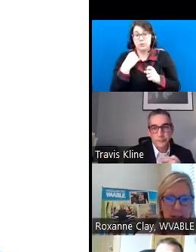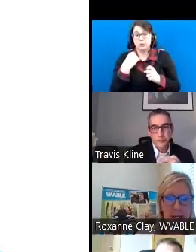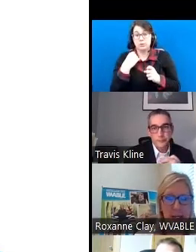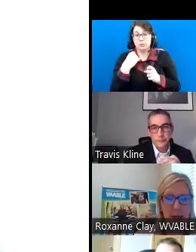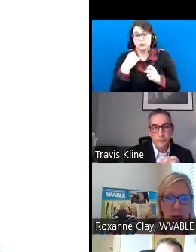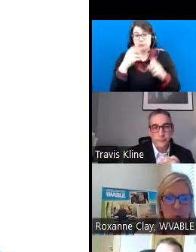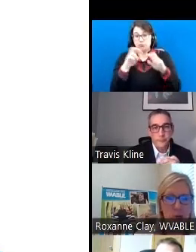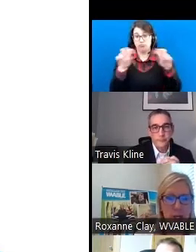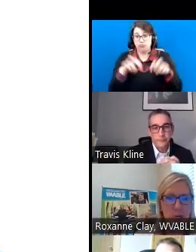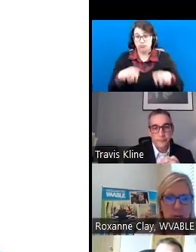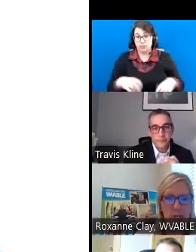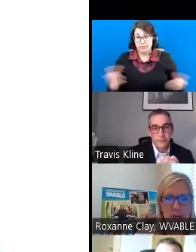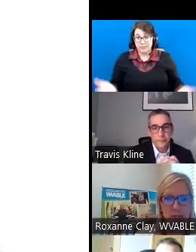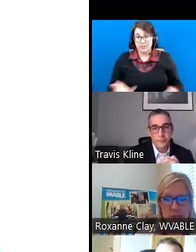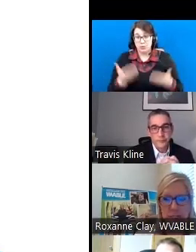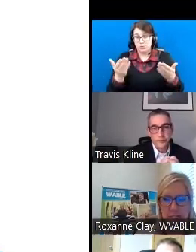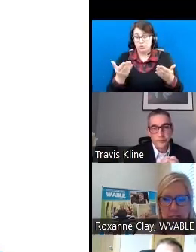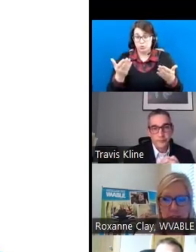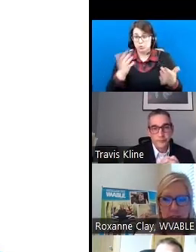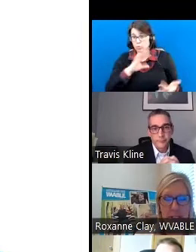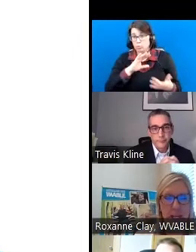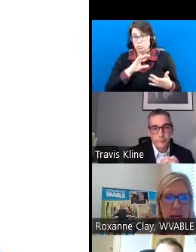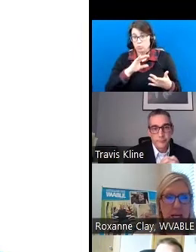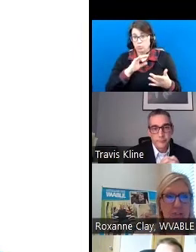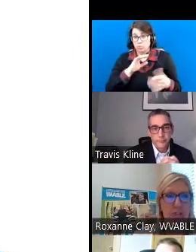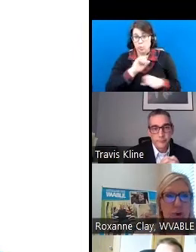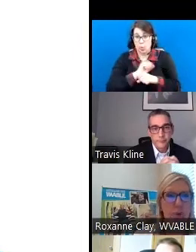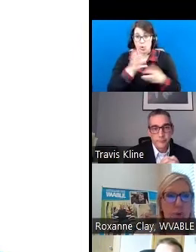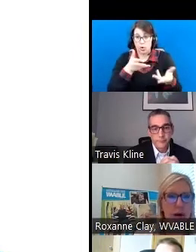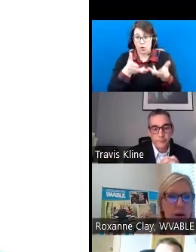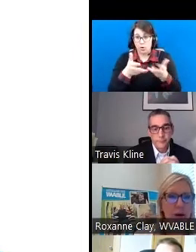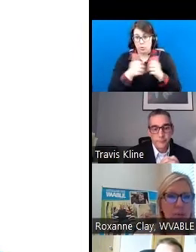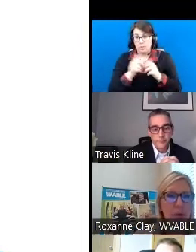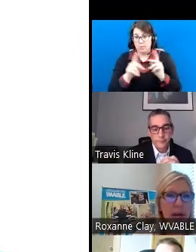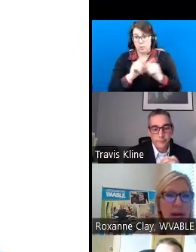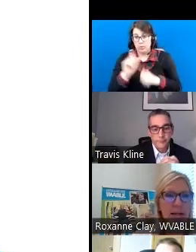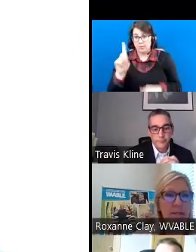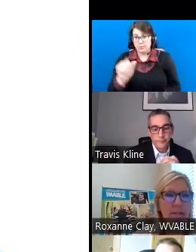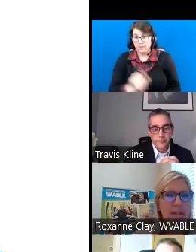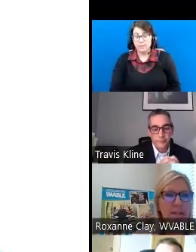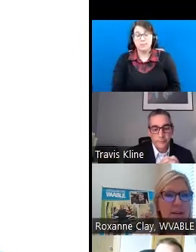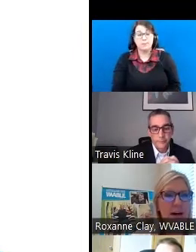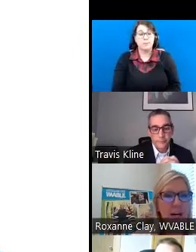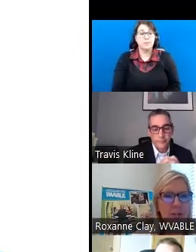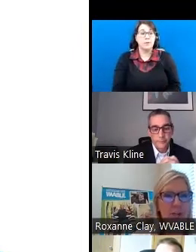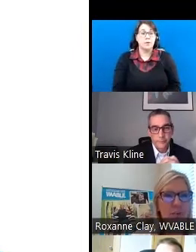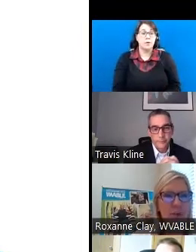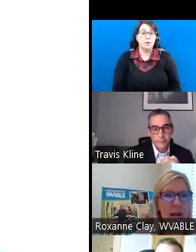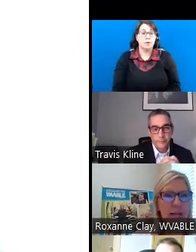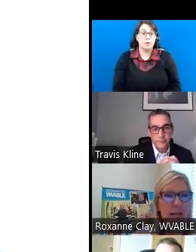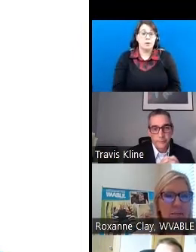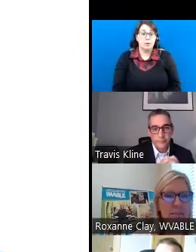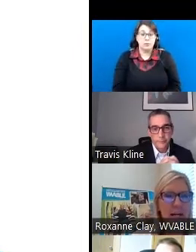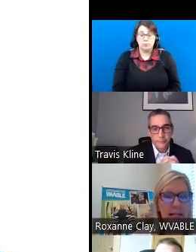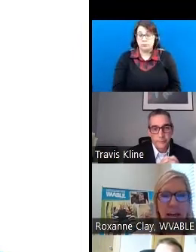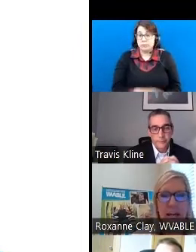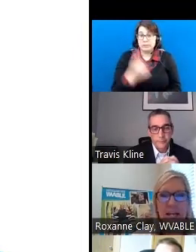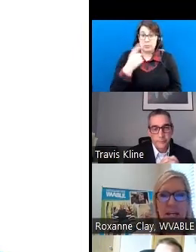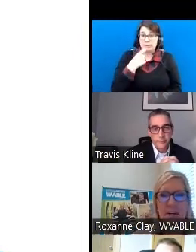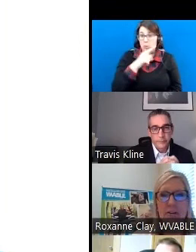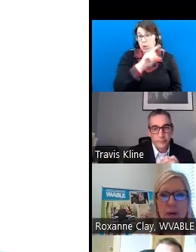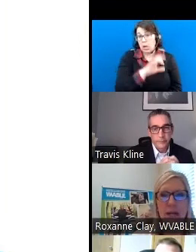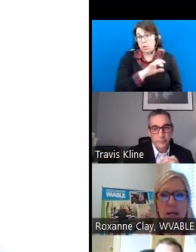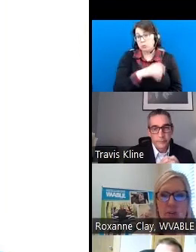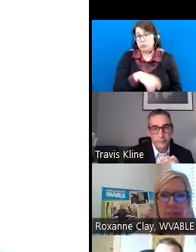has in working with individuals with a disability. So we had 100, we had combined